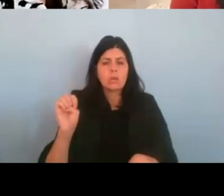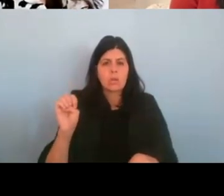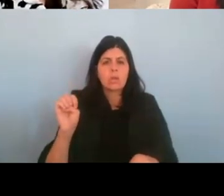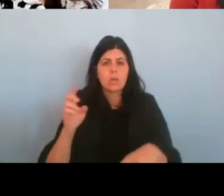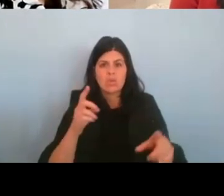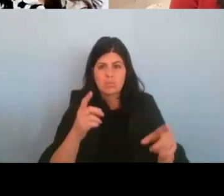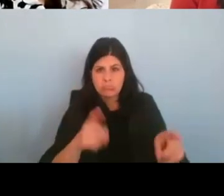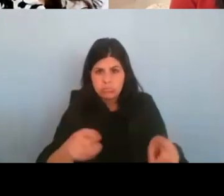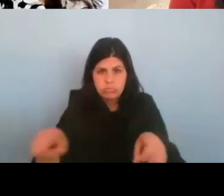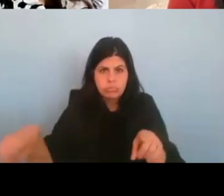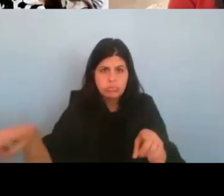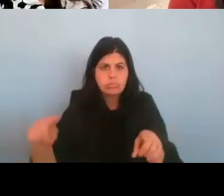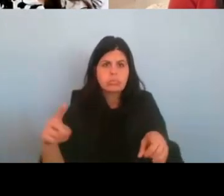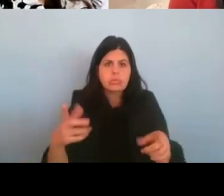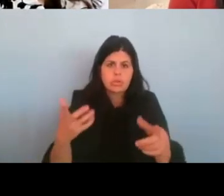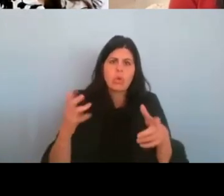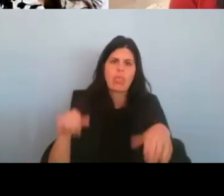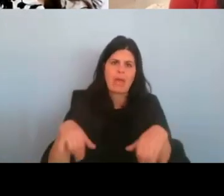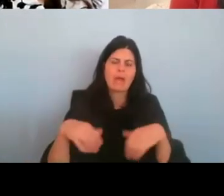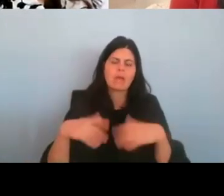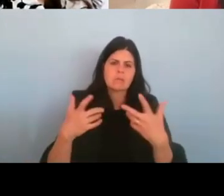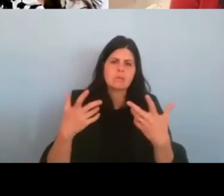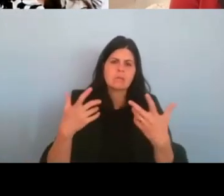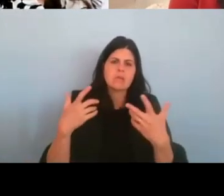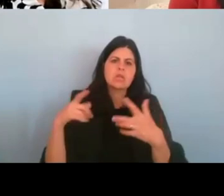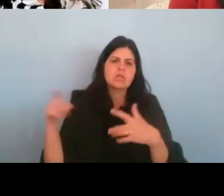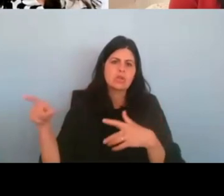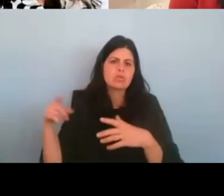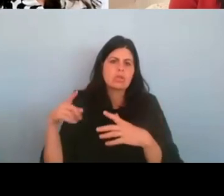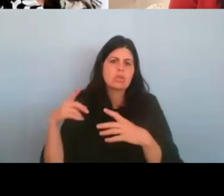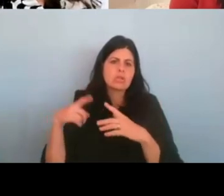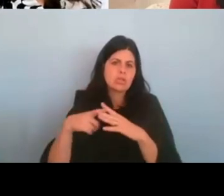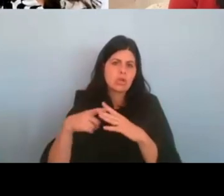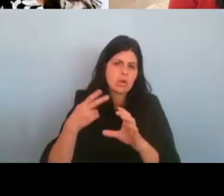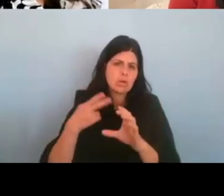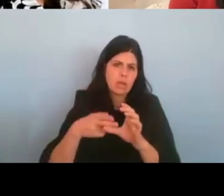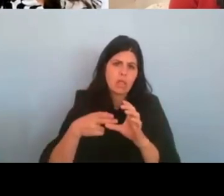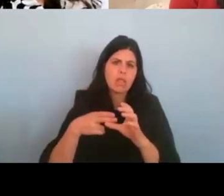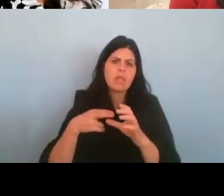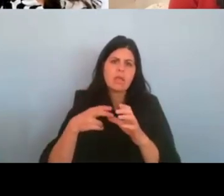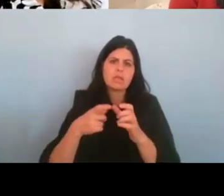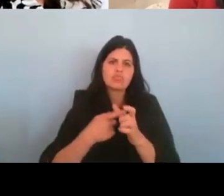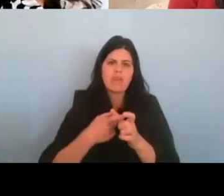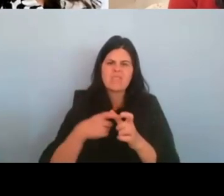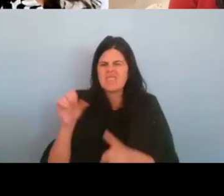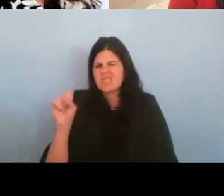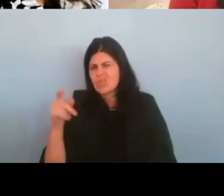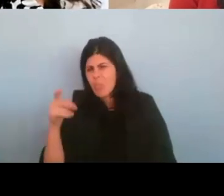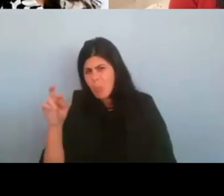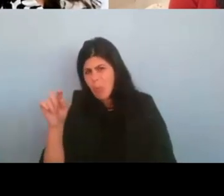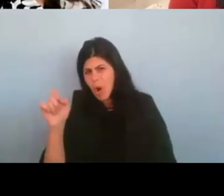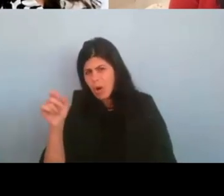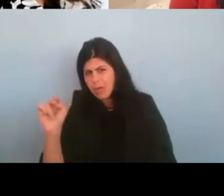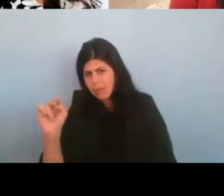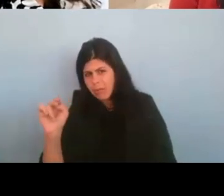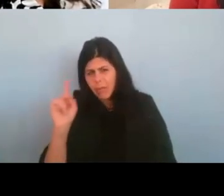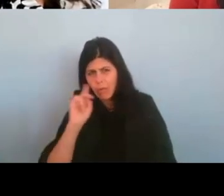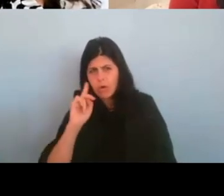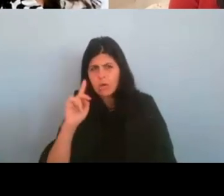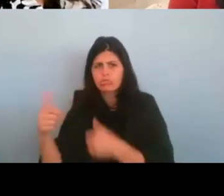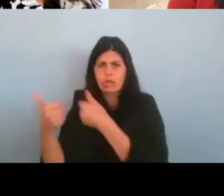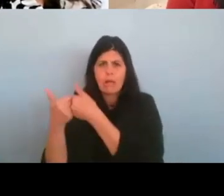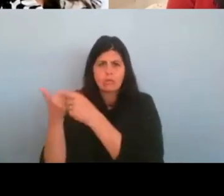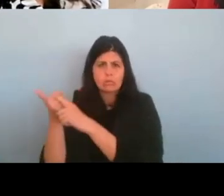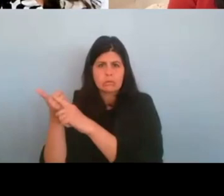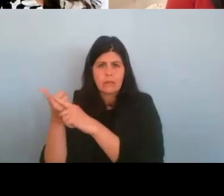the subject of our film started participating in these races and really fell in love being able to challenge herself physically really helped her